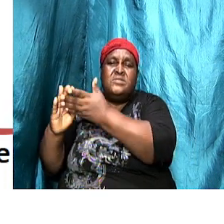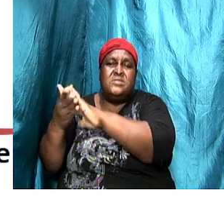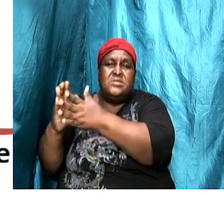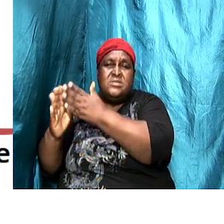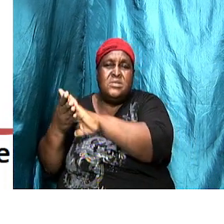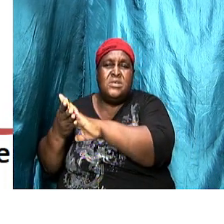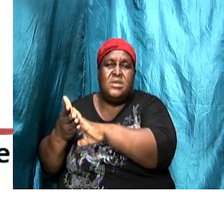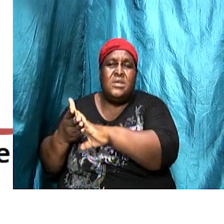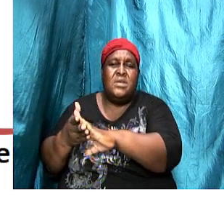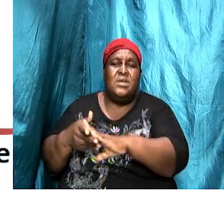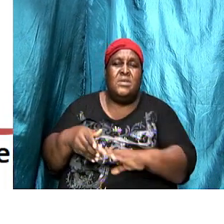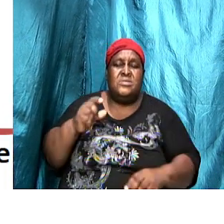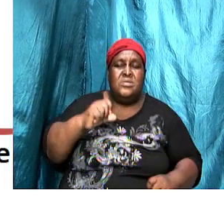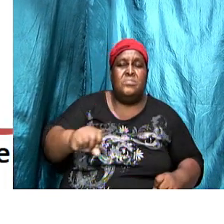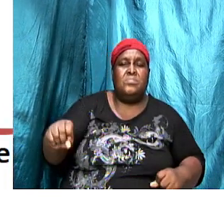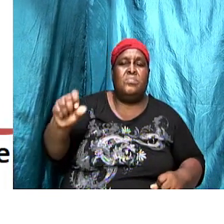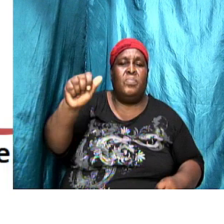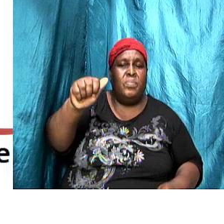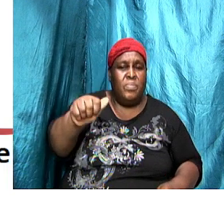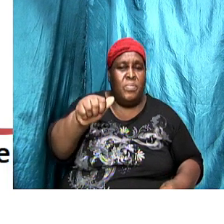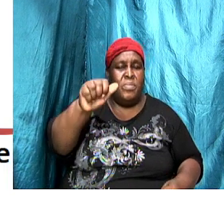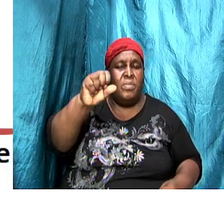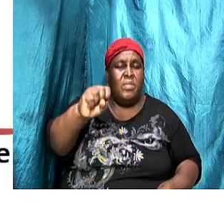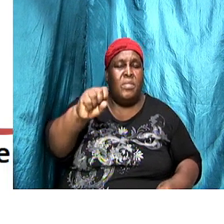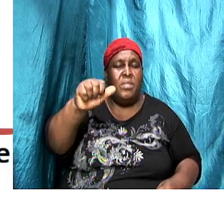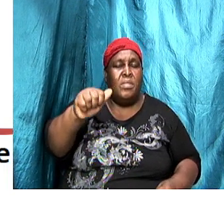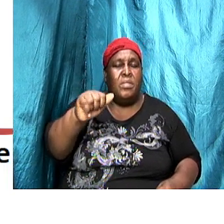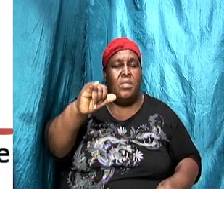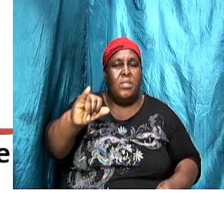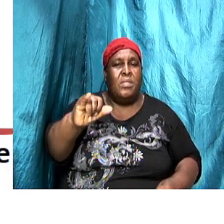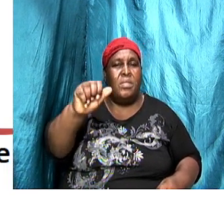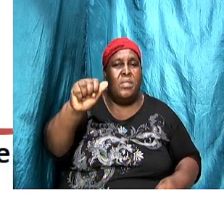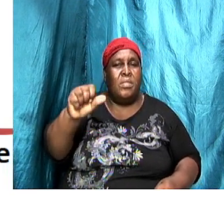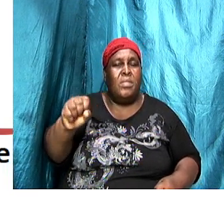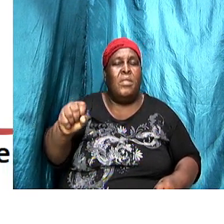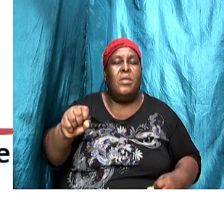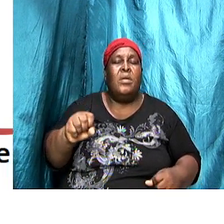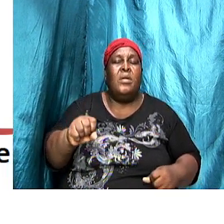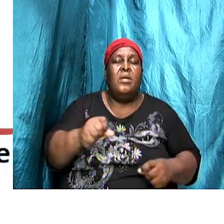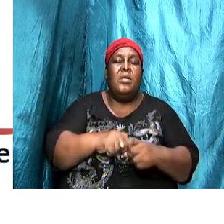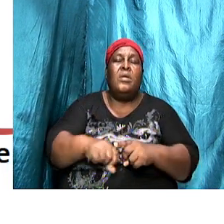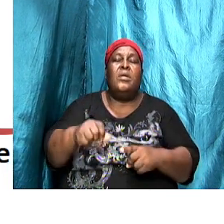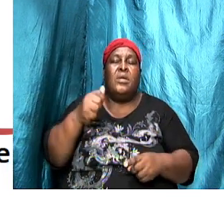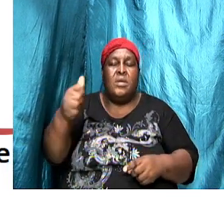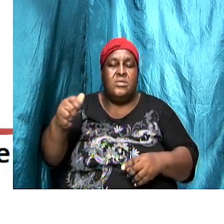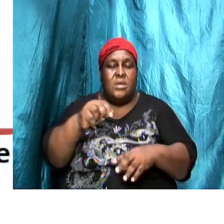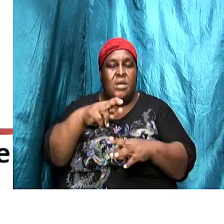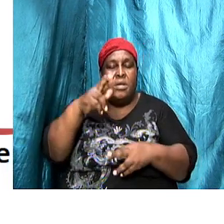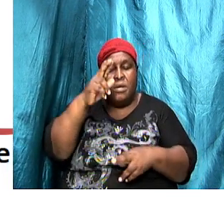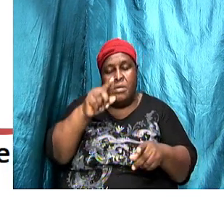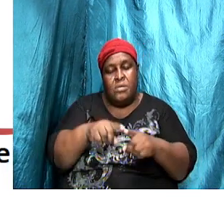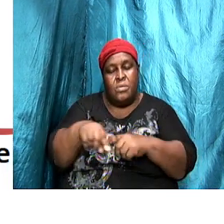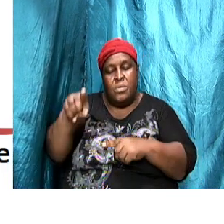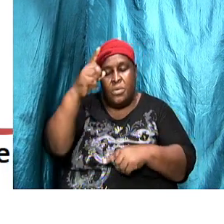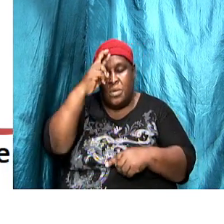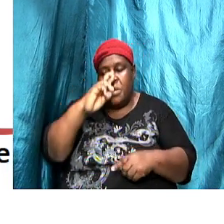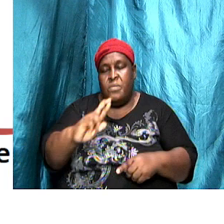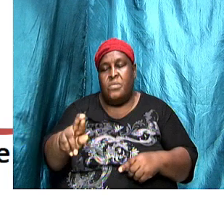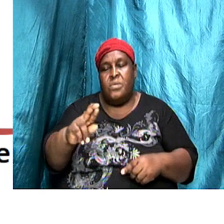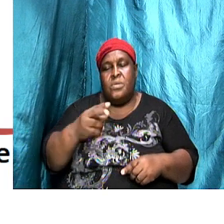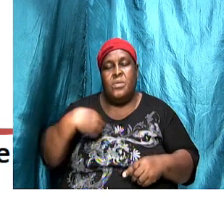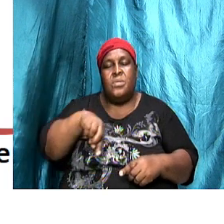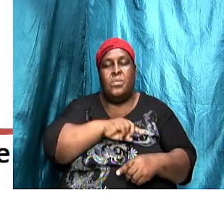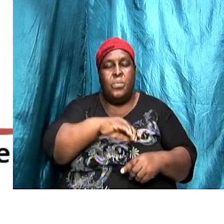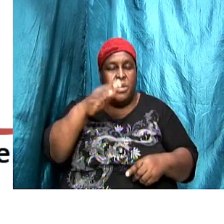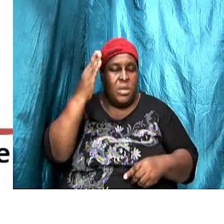Asia Minor was a Roman province. And what is called Asia, according to Revelation, is what we know